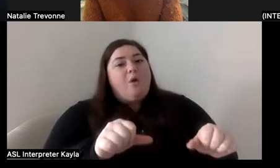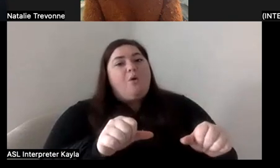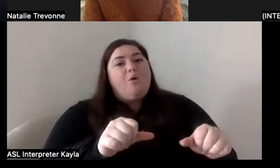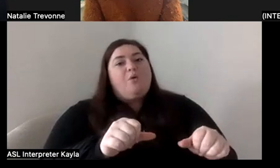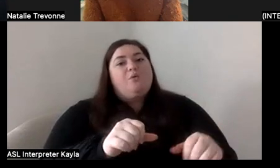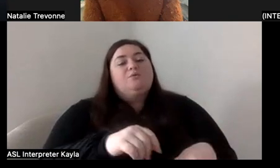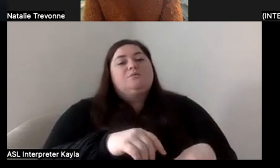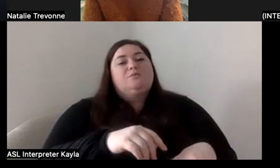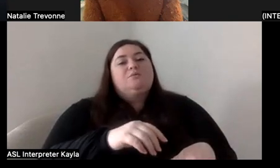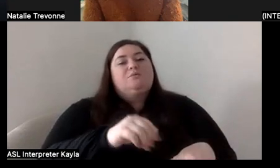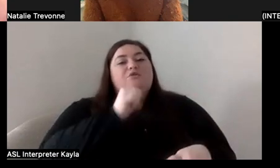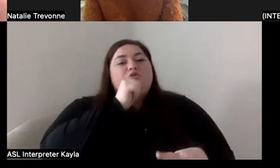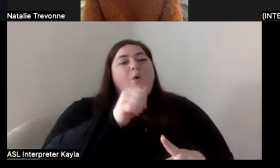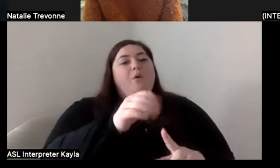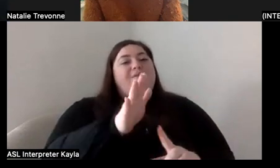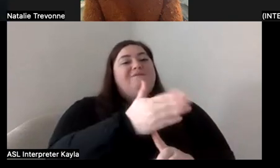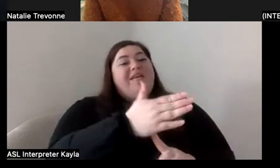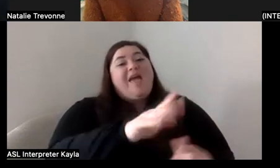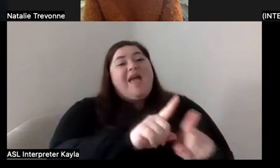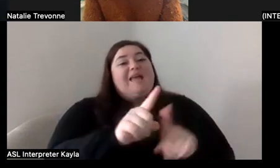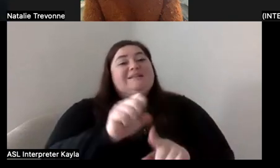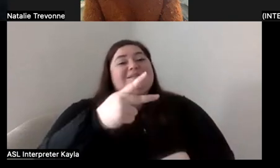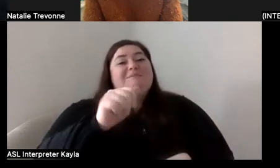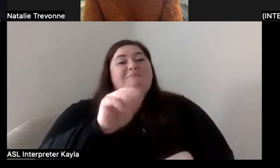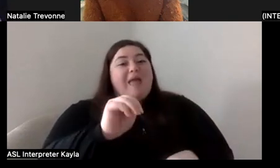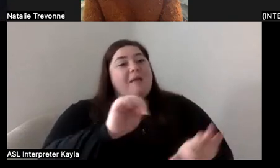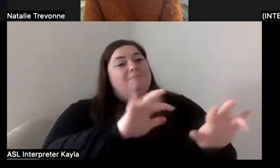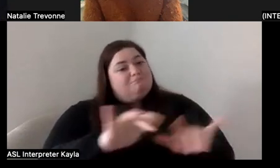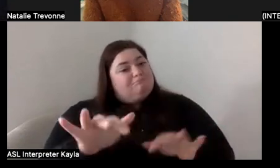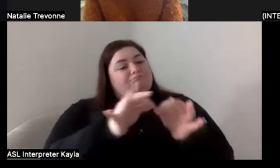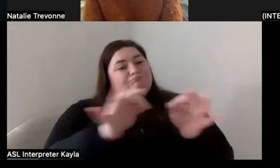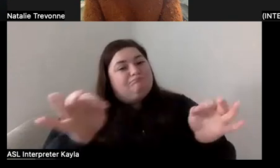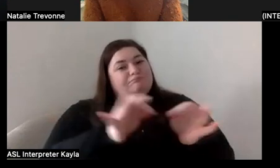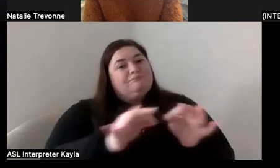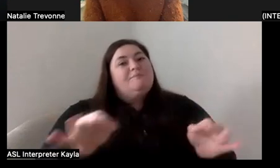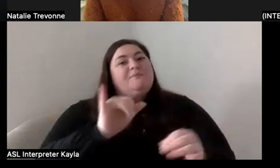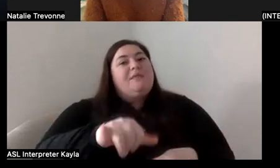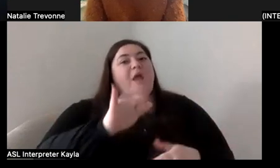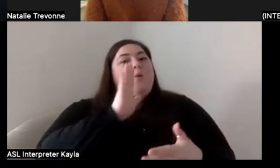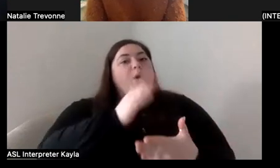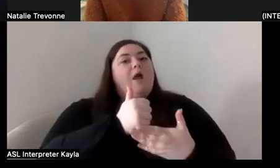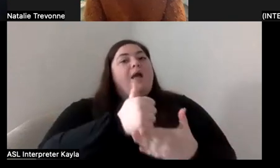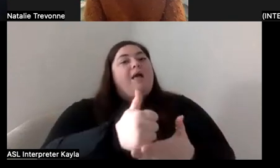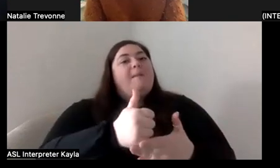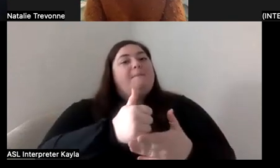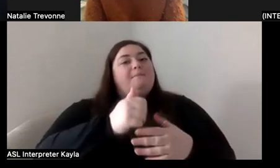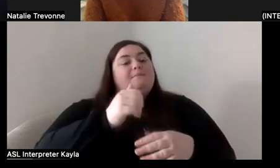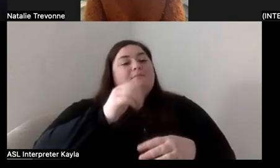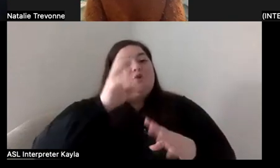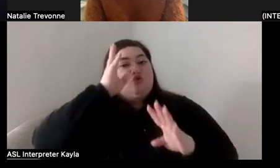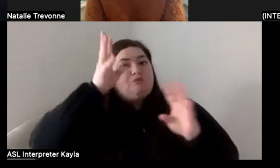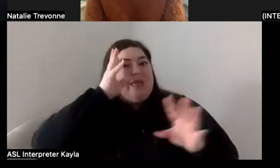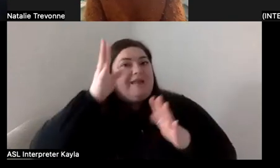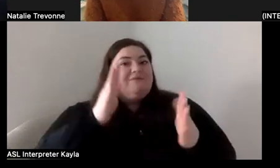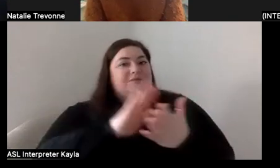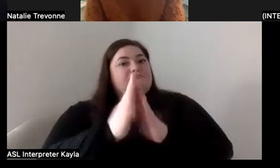doesn't get flagged as spam. It's like, you just never know how much that helps creative get seen. And also